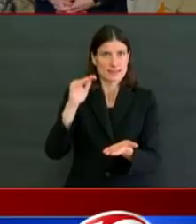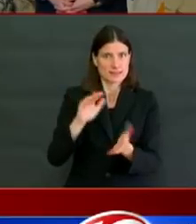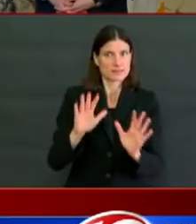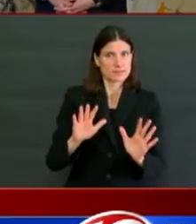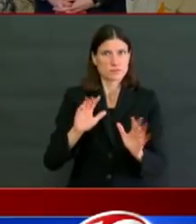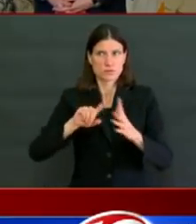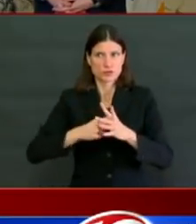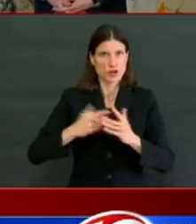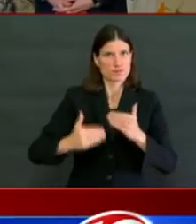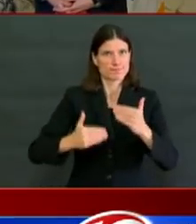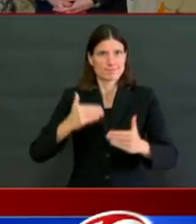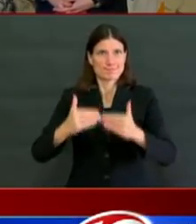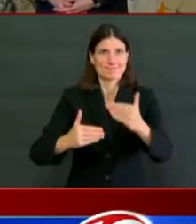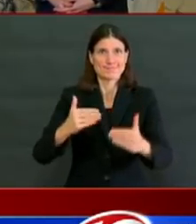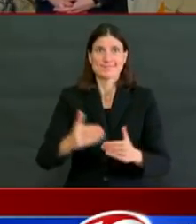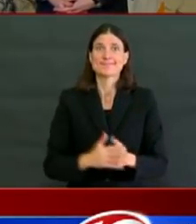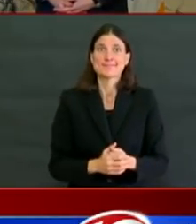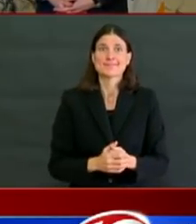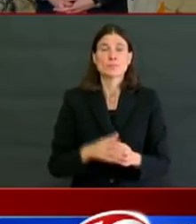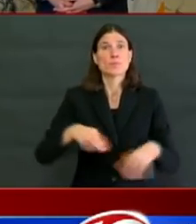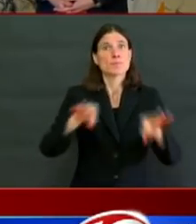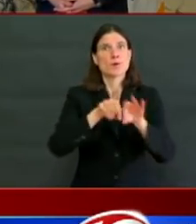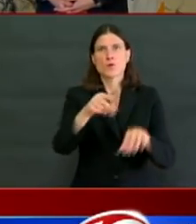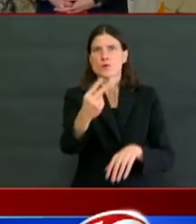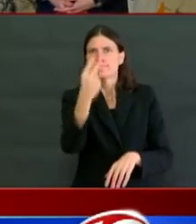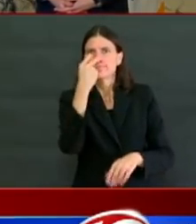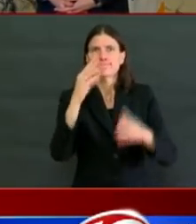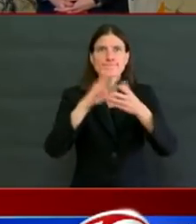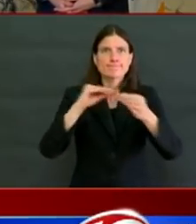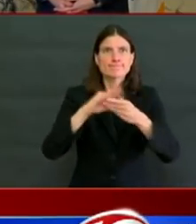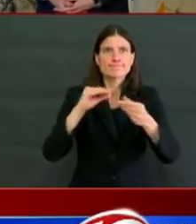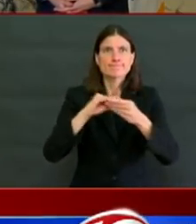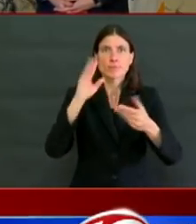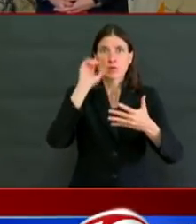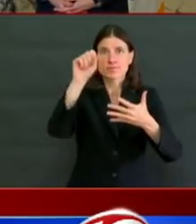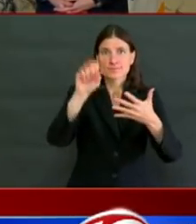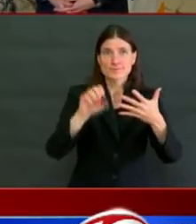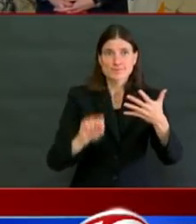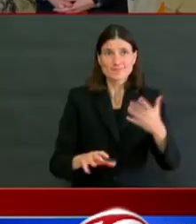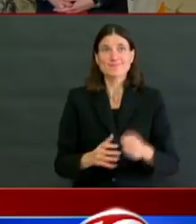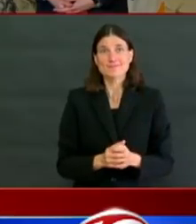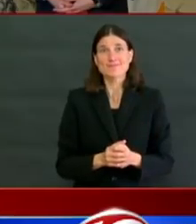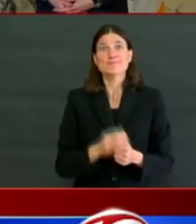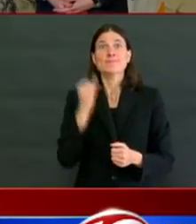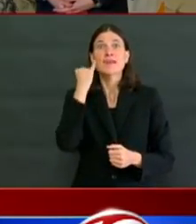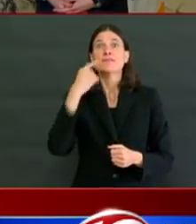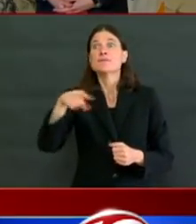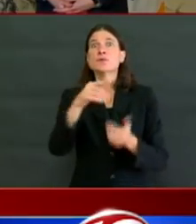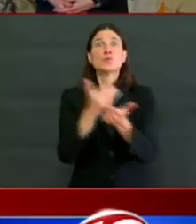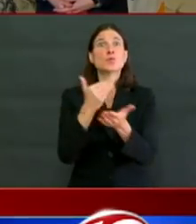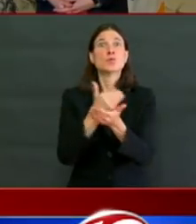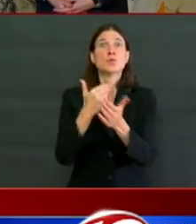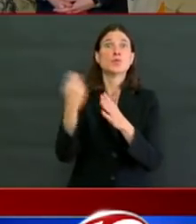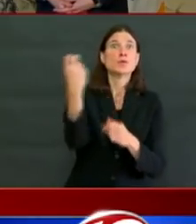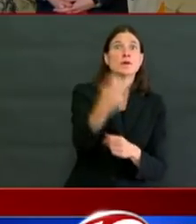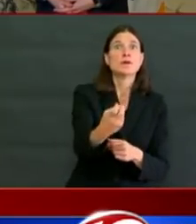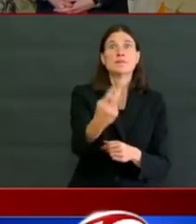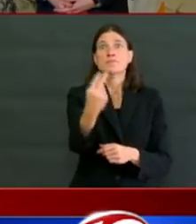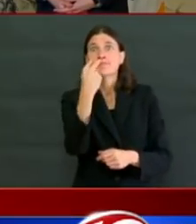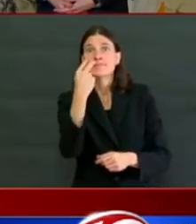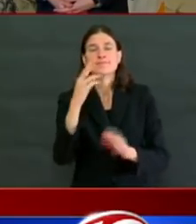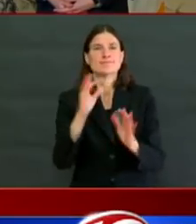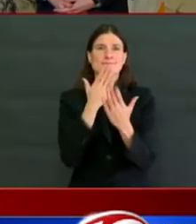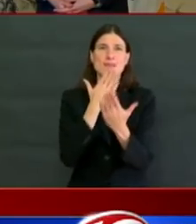great, keep doing it. If you're not, I would recommend that you do, because we're going to start to get into a